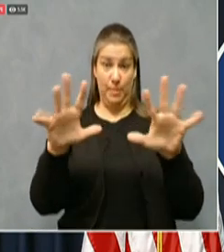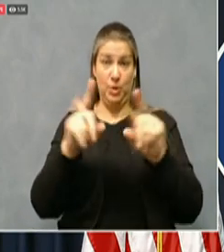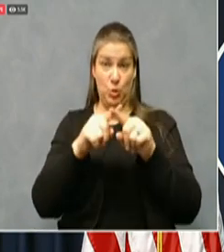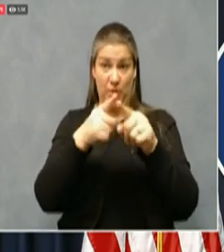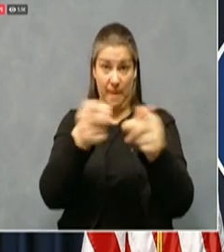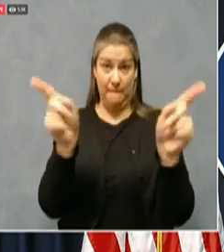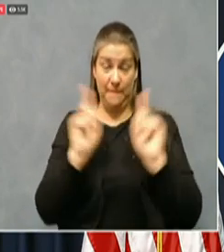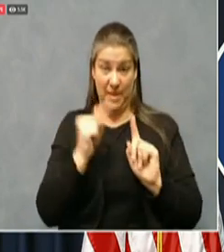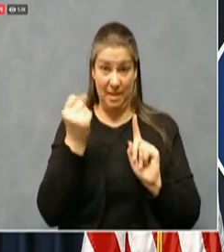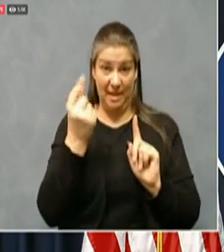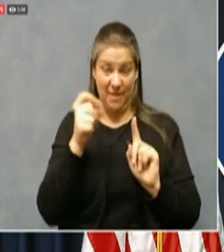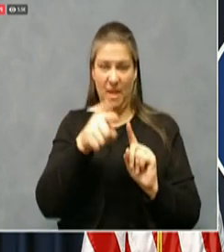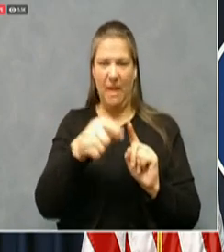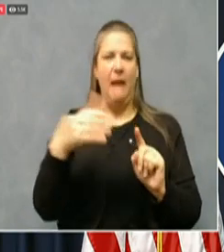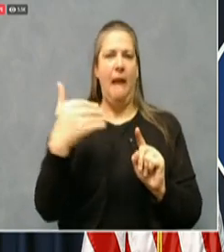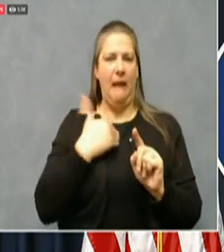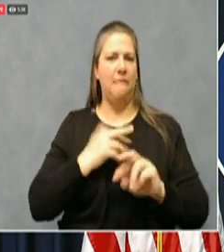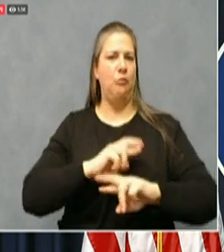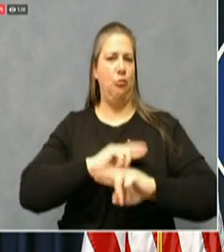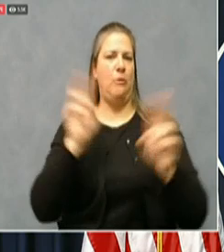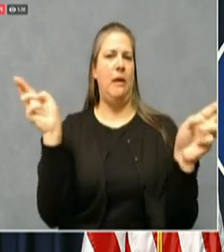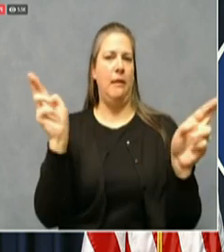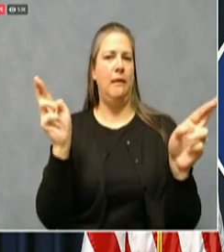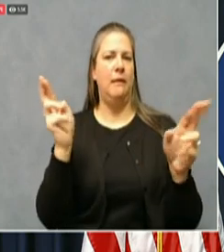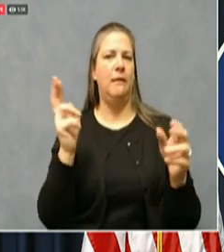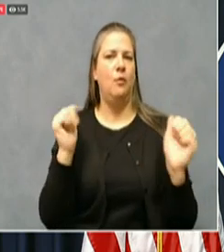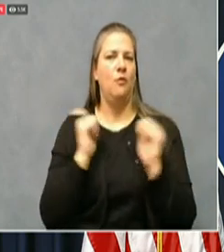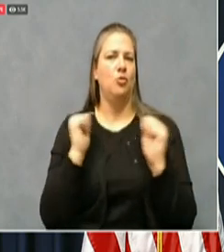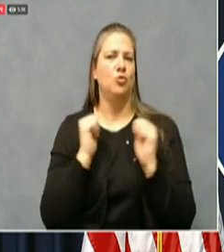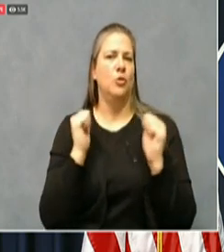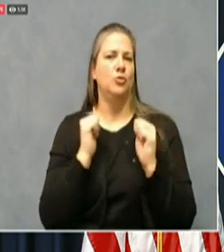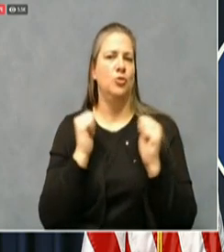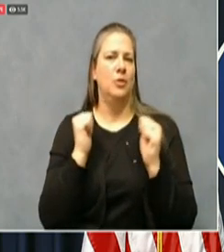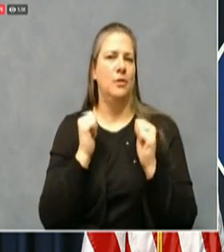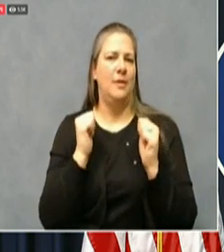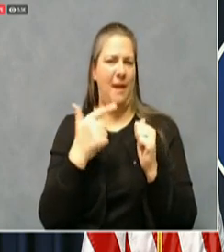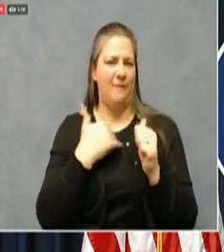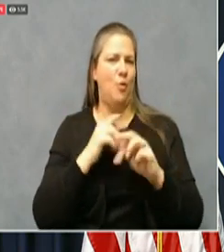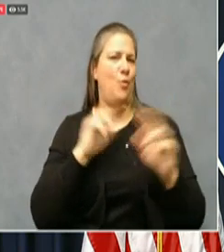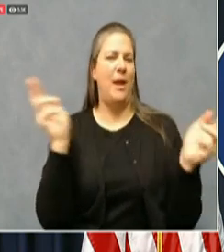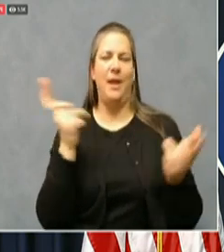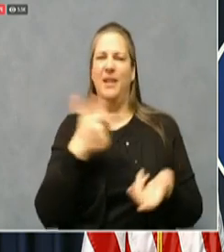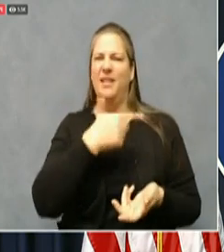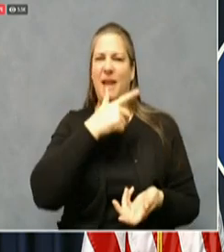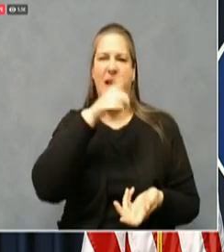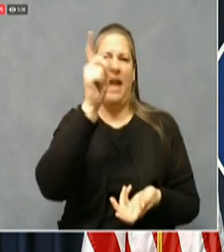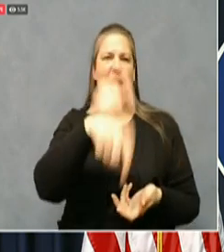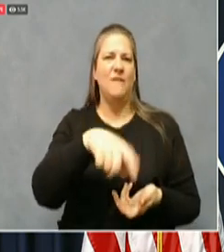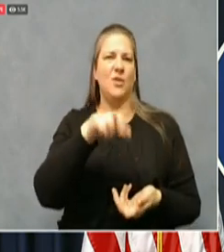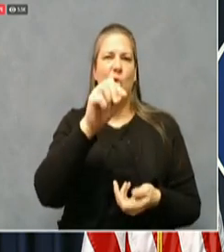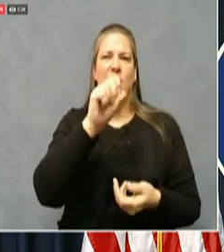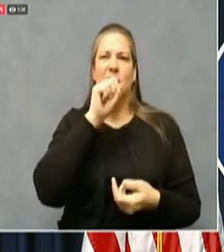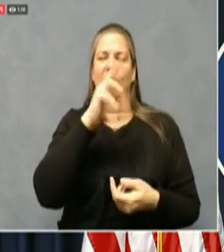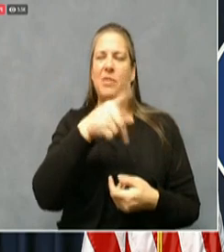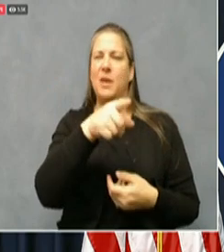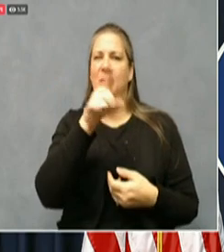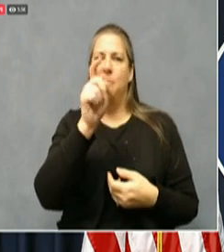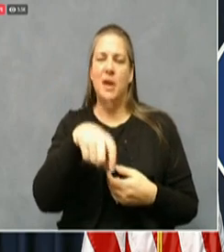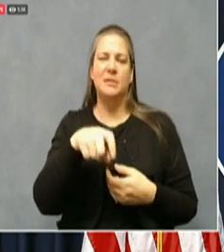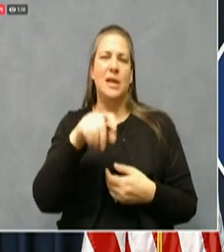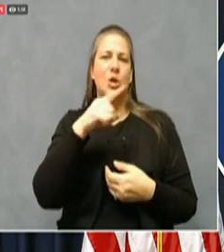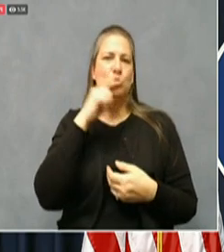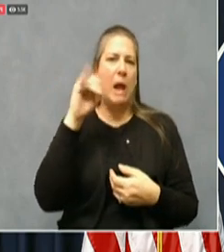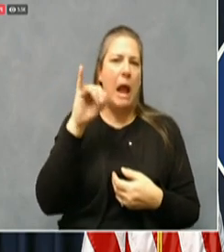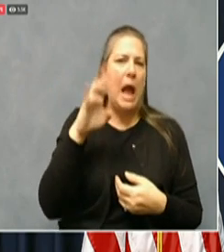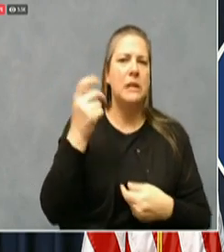uh, deep refrigeration that's necessary. In other words, they don't even have to do the replenishing of the dry ice or find other